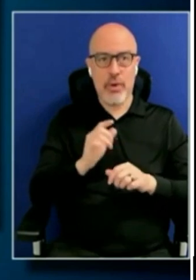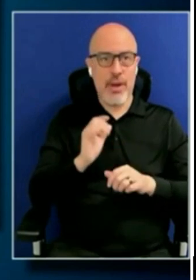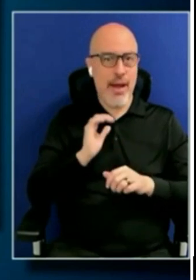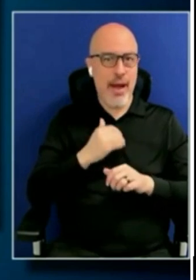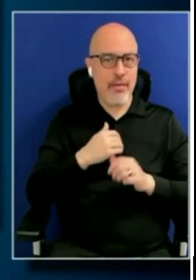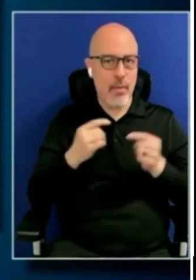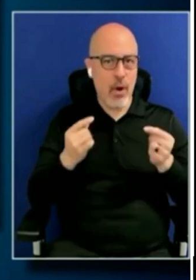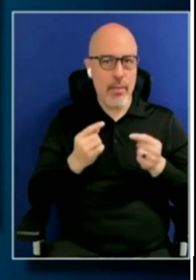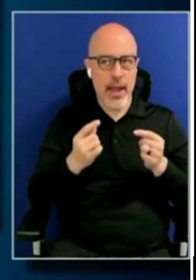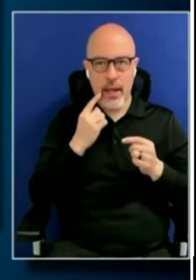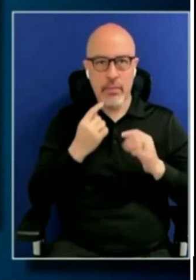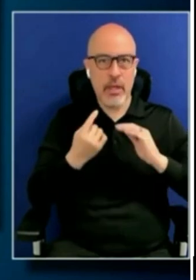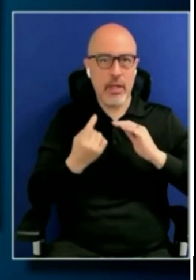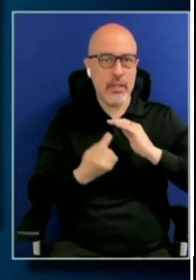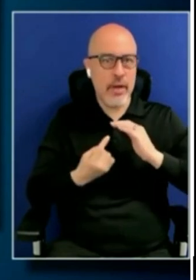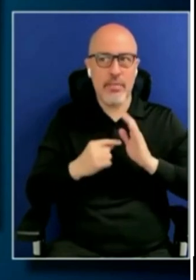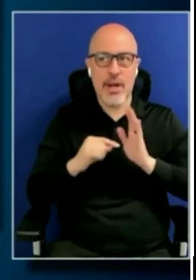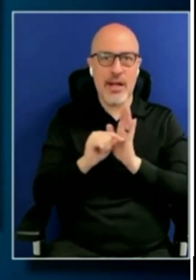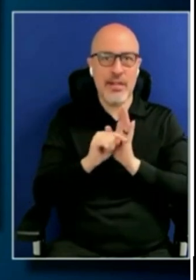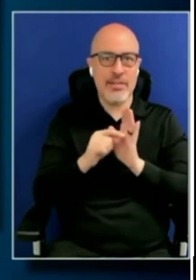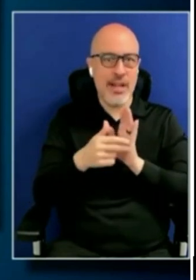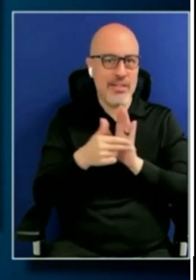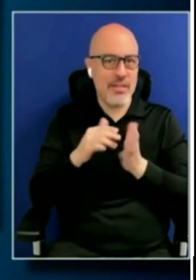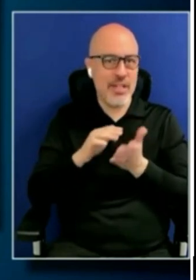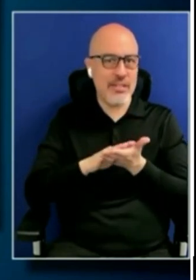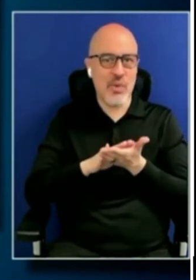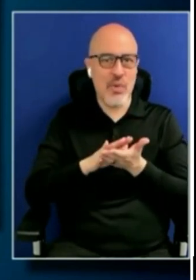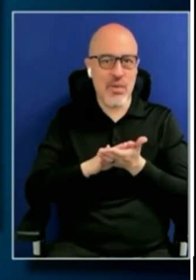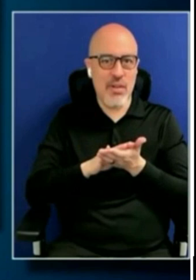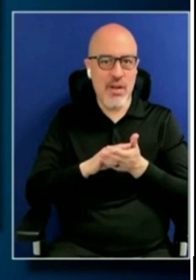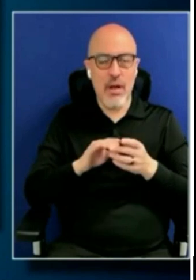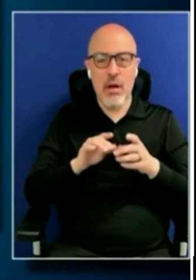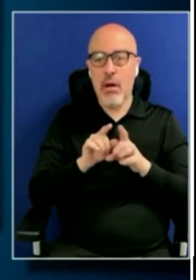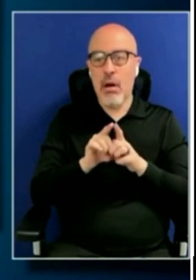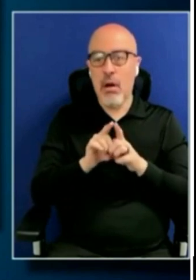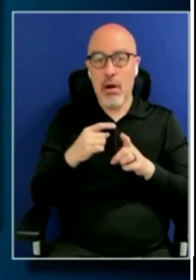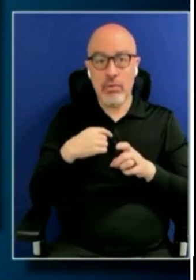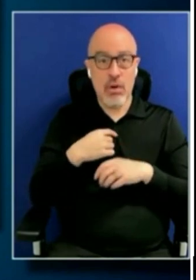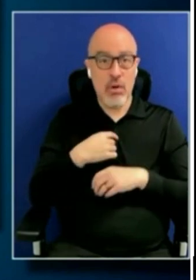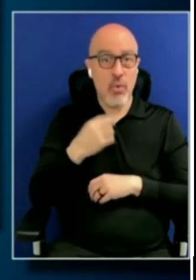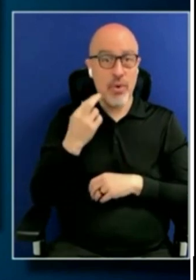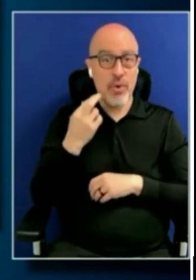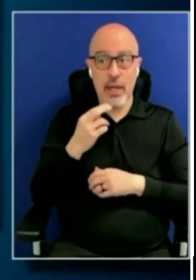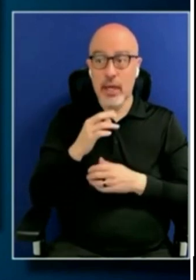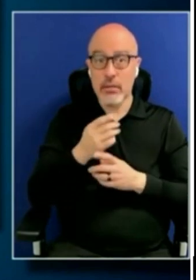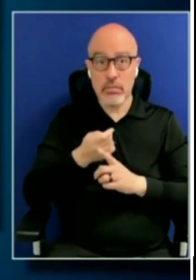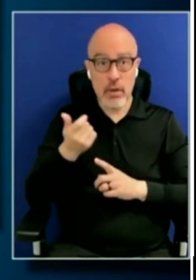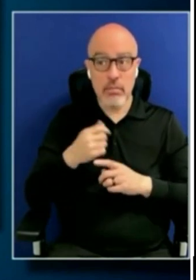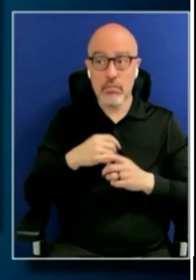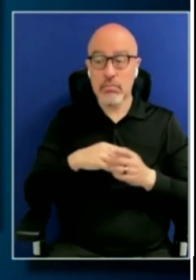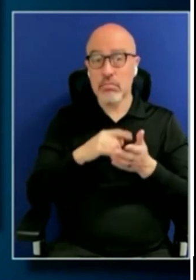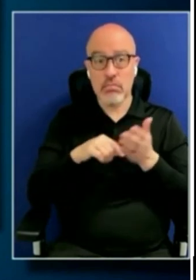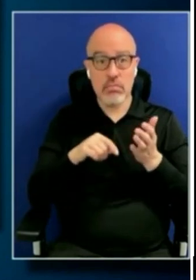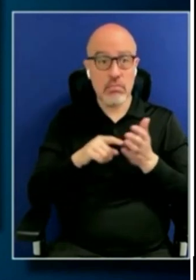isolated and stigmatized in school. But we're also reacting from the reality that when they can erase you, when they can criminalize your existence,